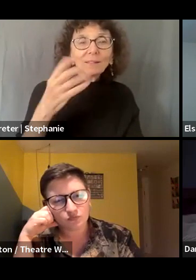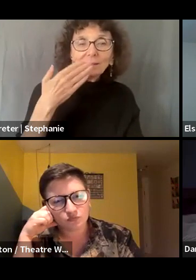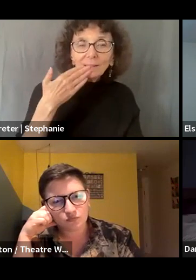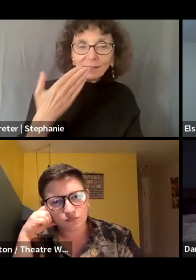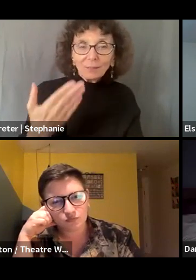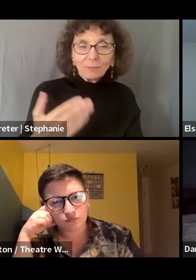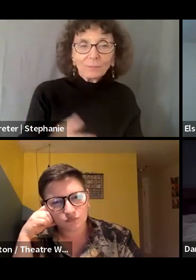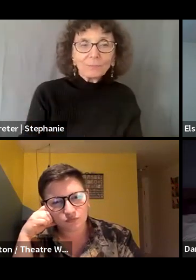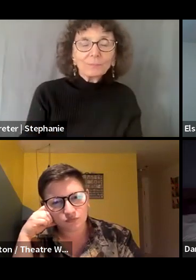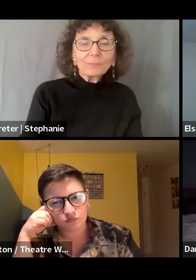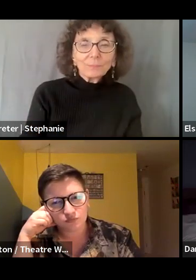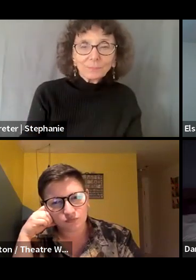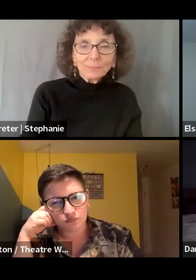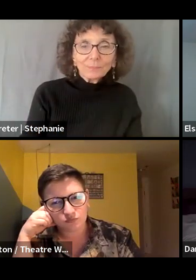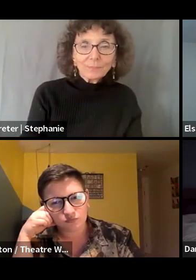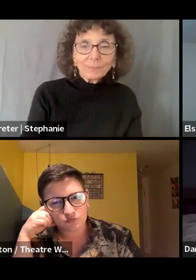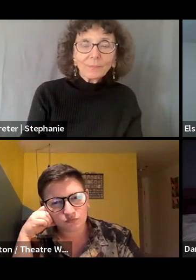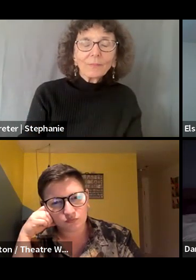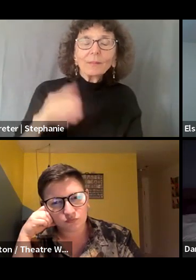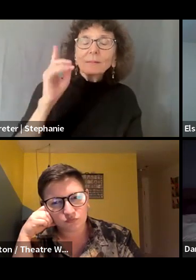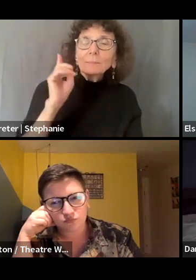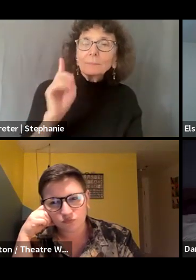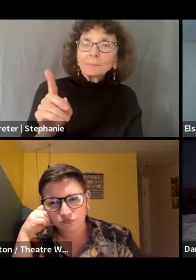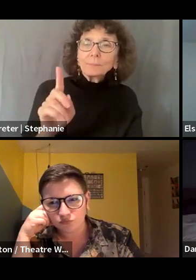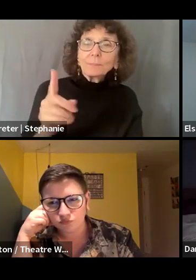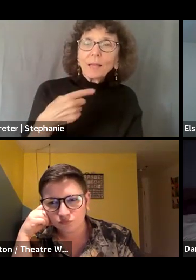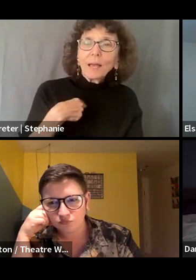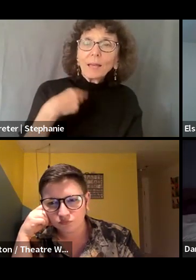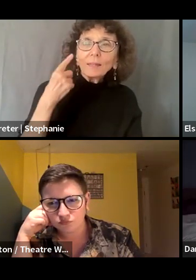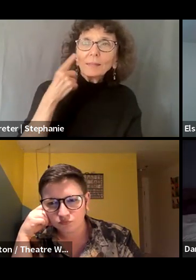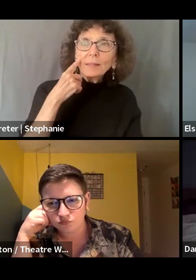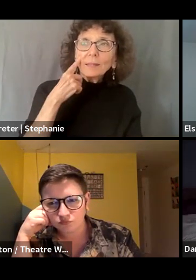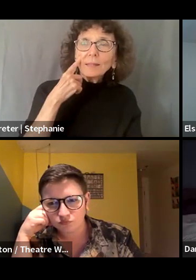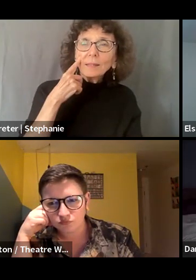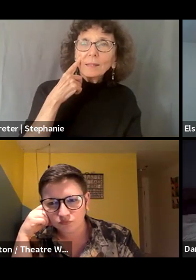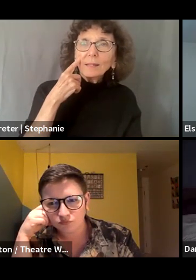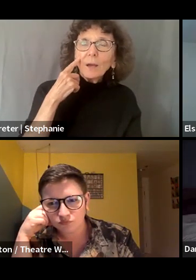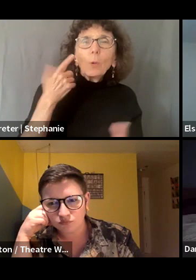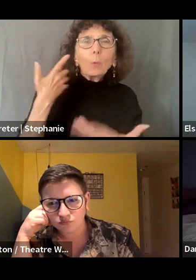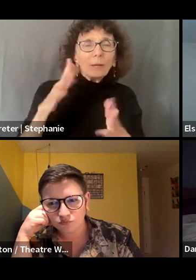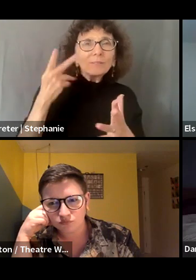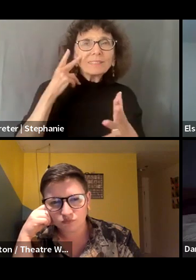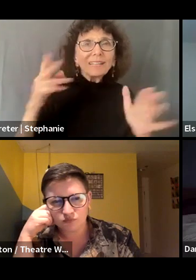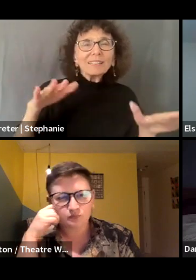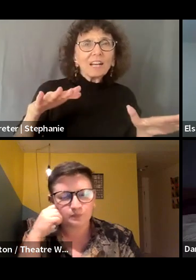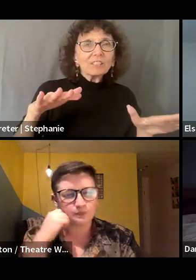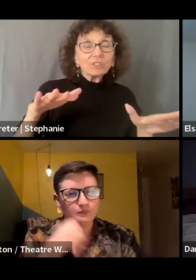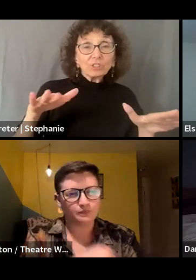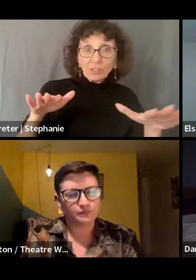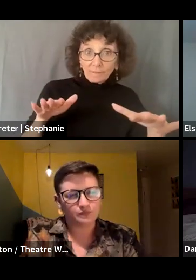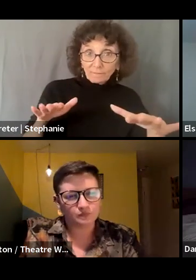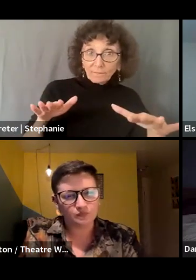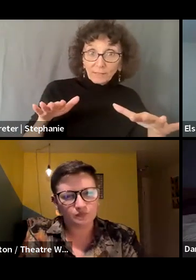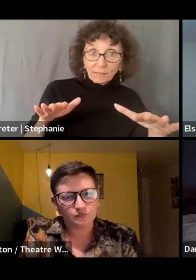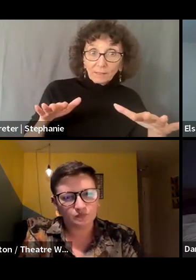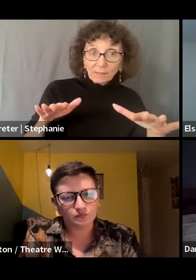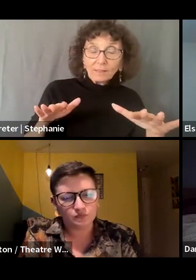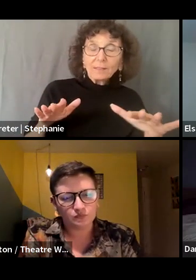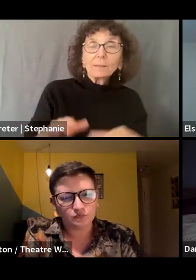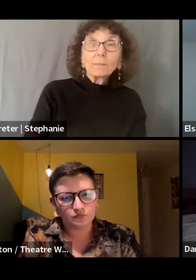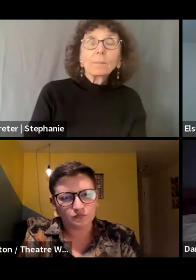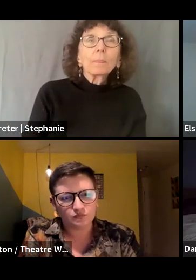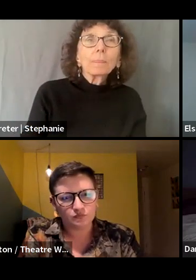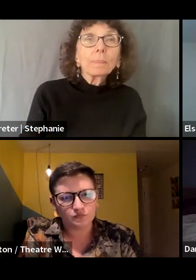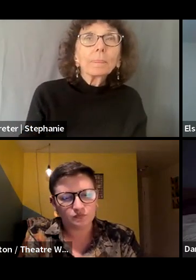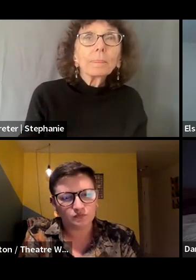One example of, I think, a shift we've seen, and it's not universal, but we have seen